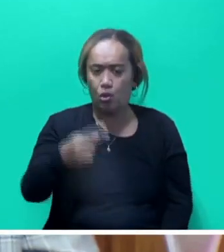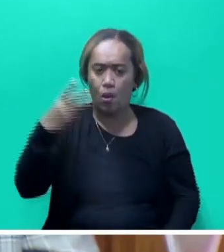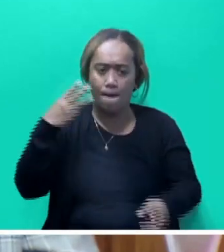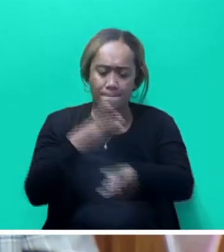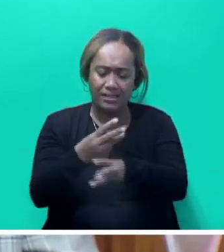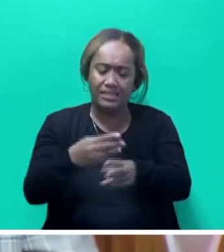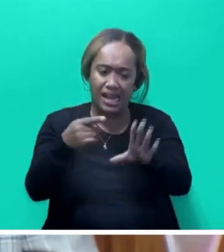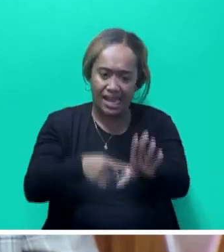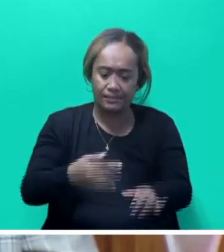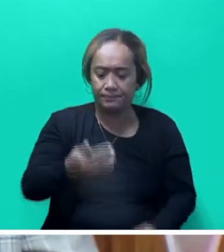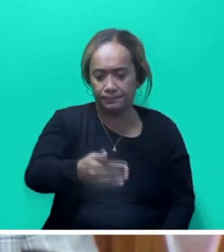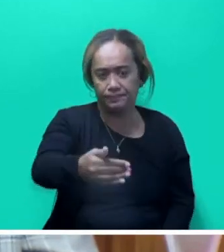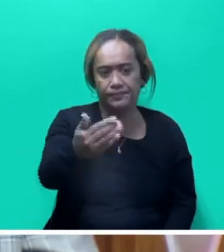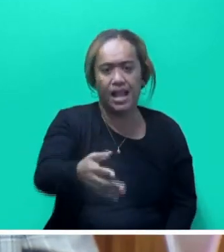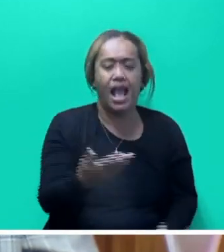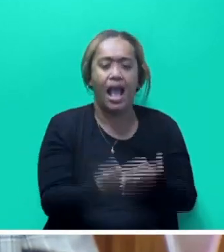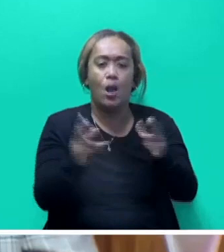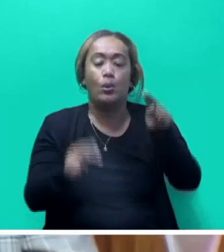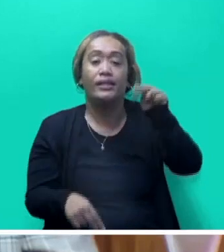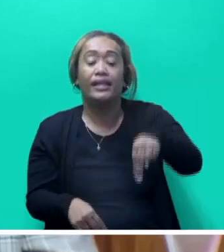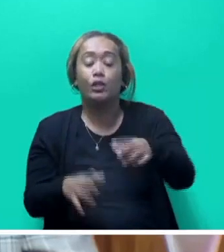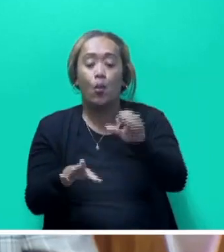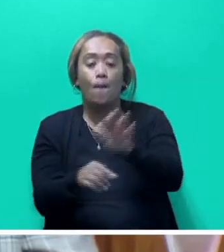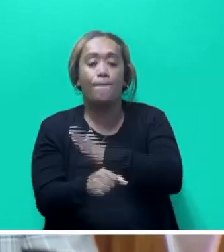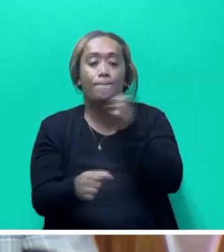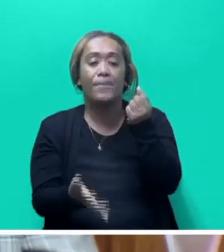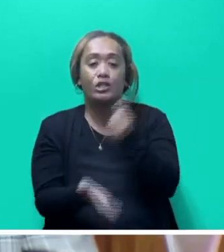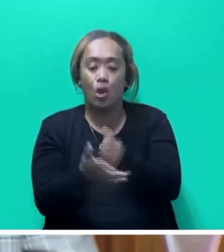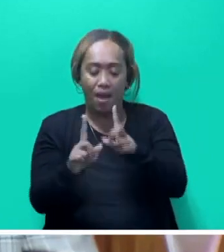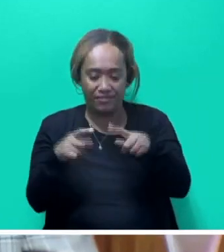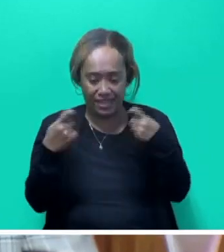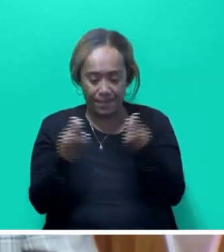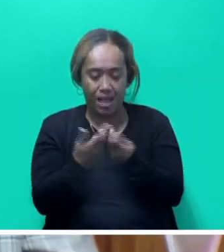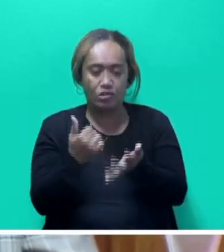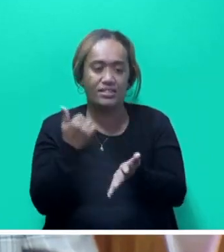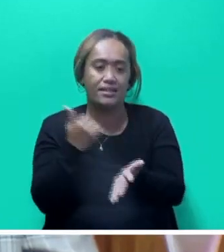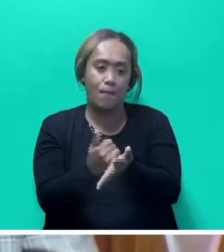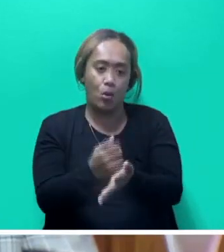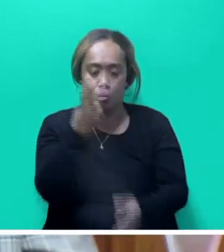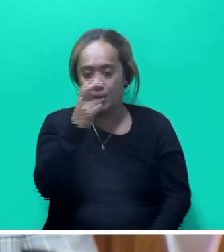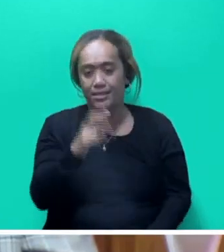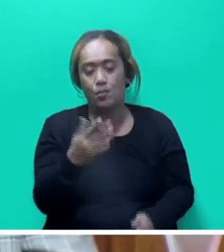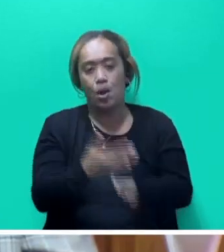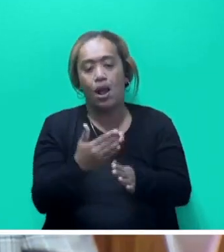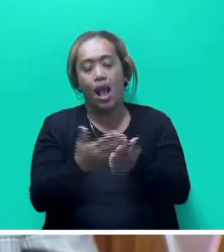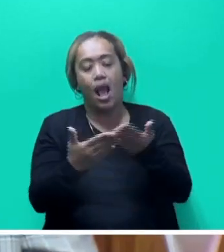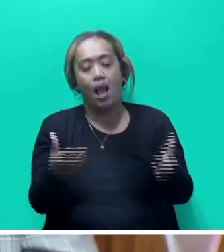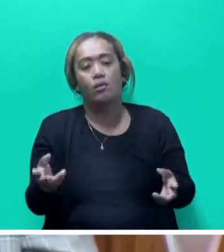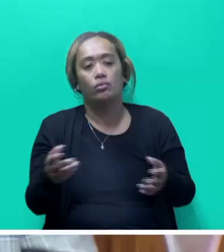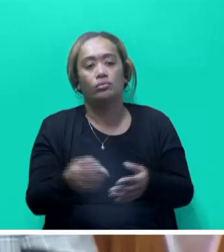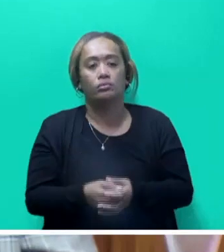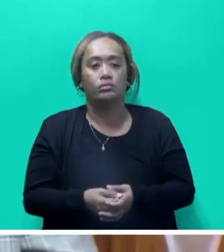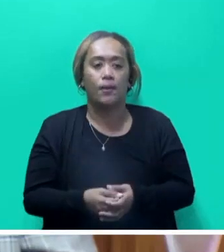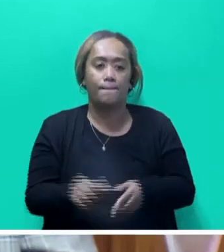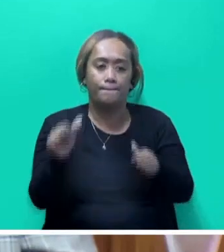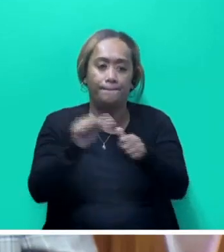years. Our immediate need is ensuring that we have a dedicated team to support community-based tourism work to better address the needs of